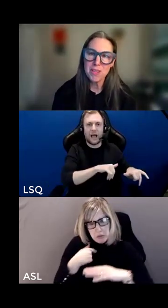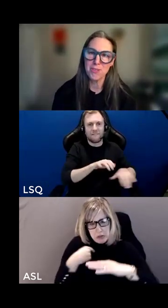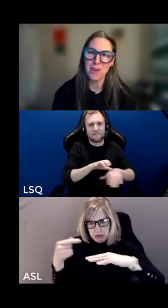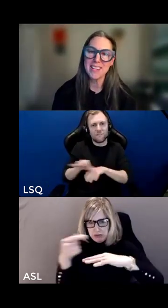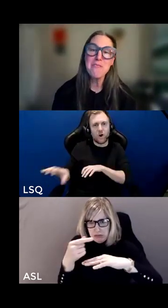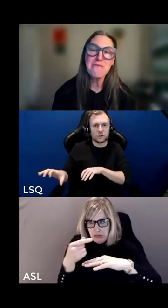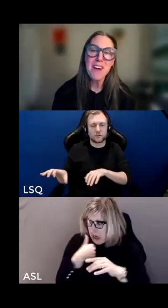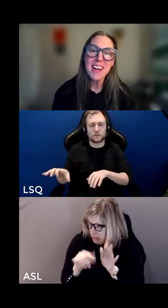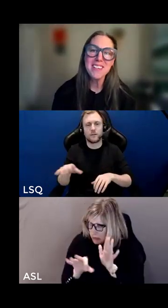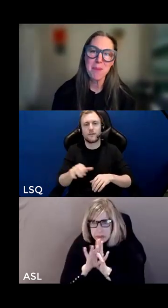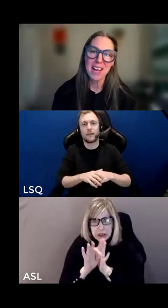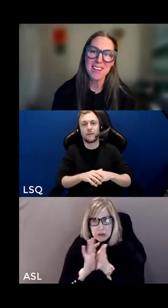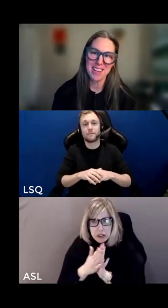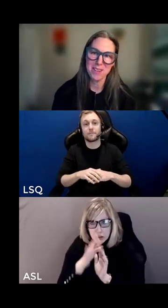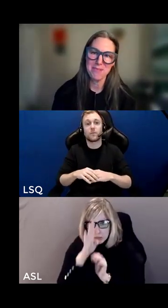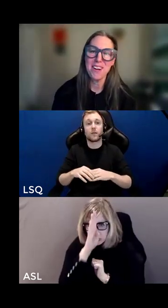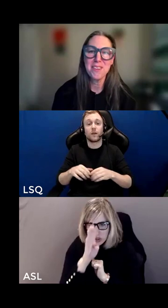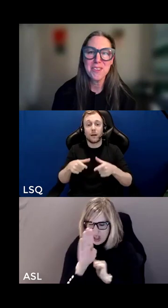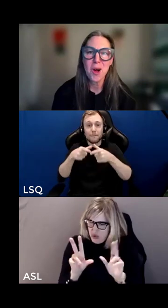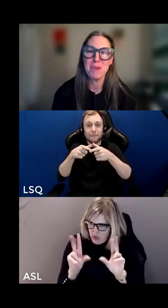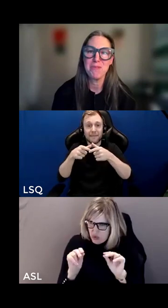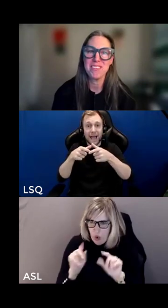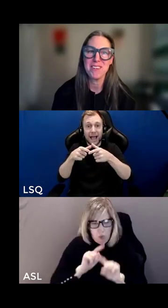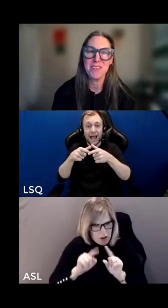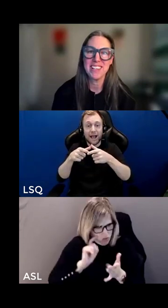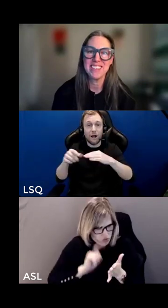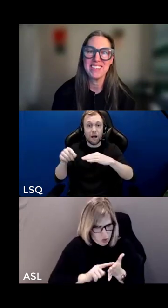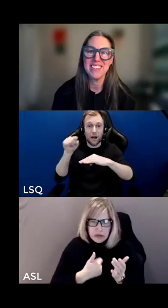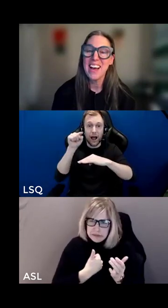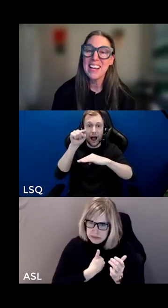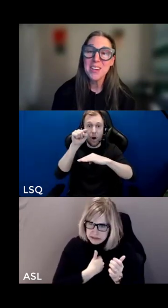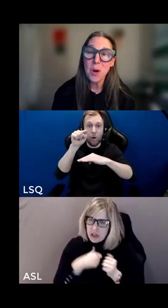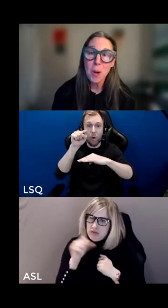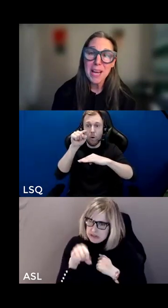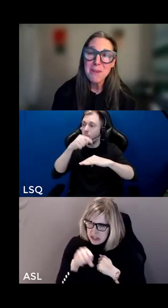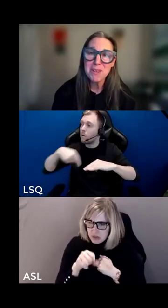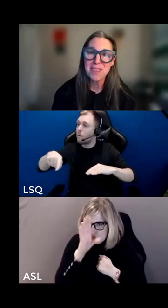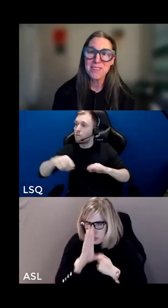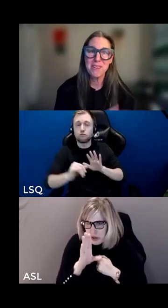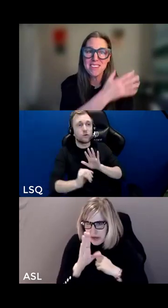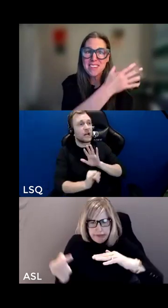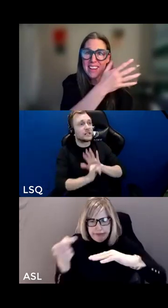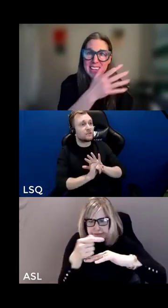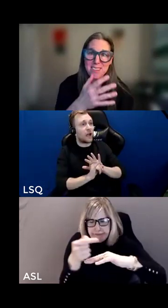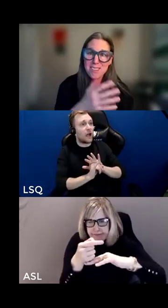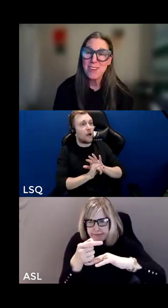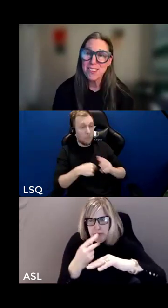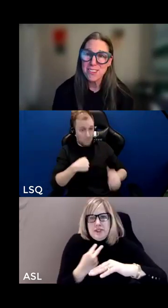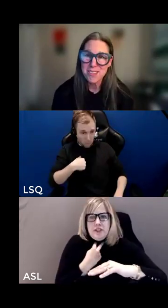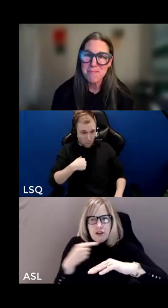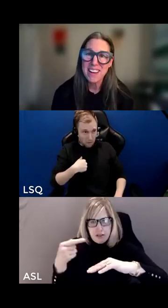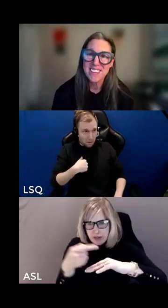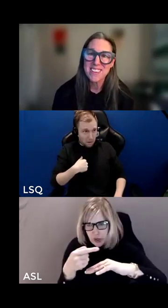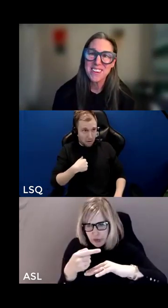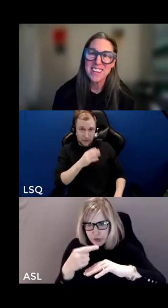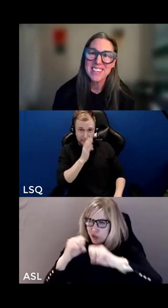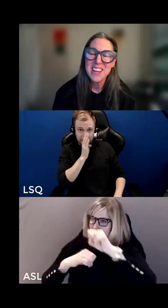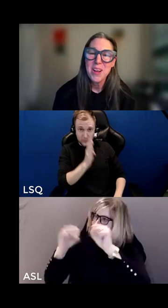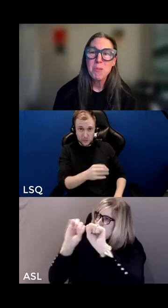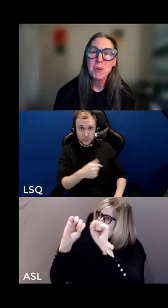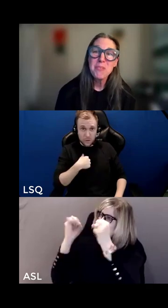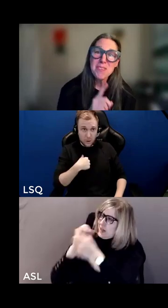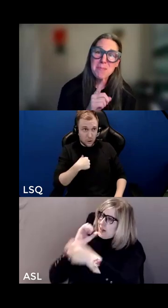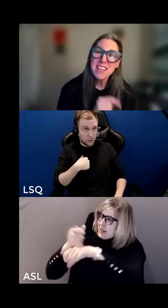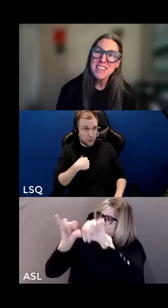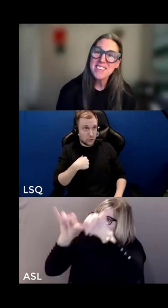not choose to be straight i find myself on the top of this coin i can't opt out of this coin society is structured by this coin